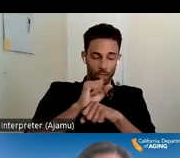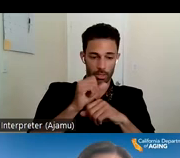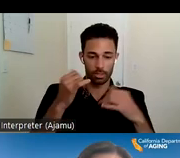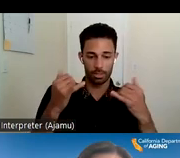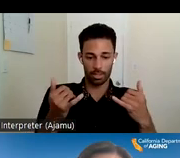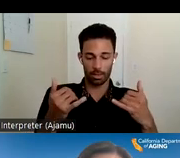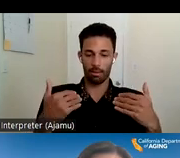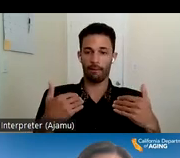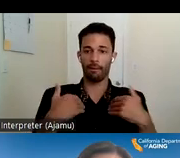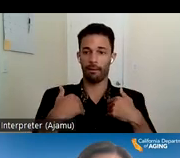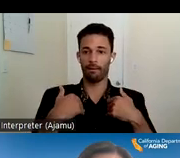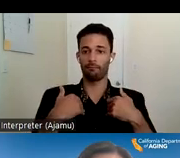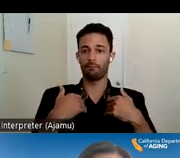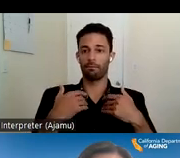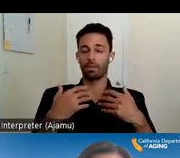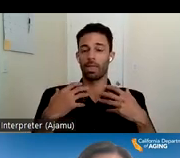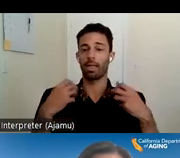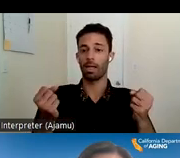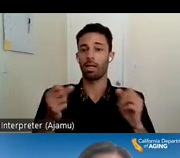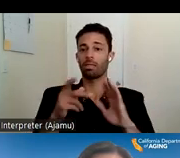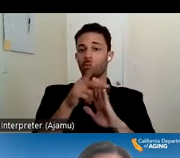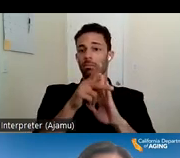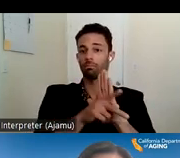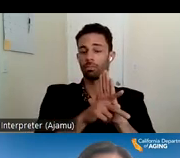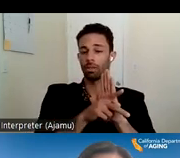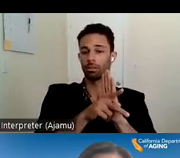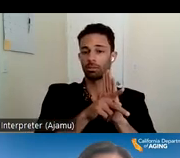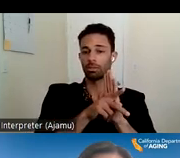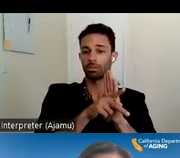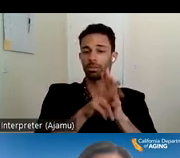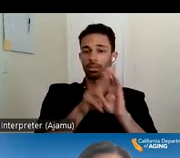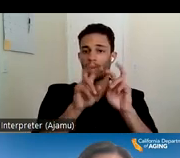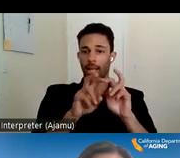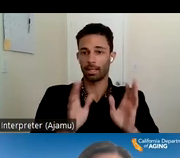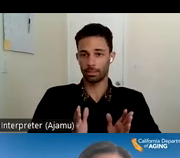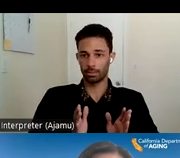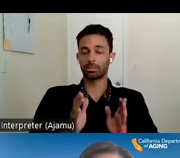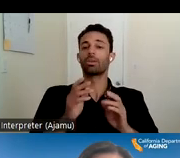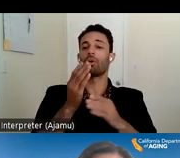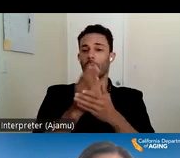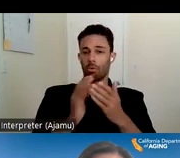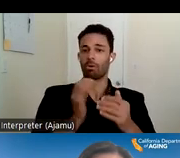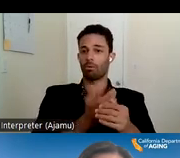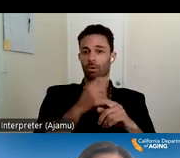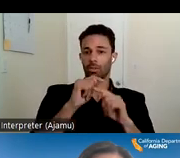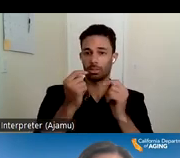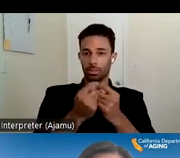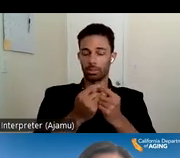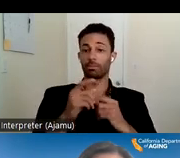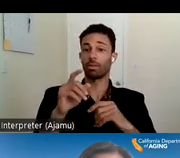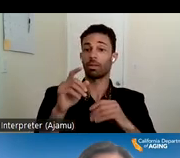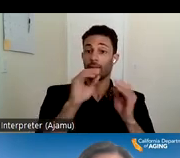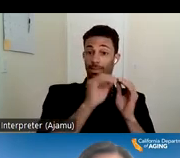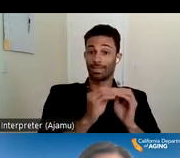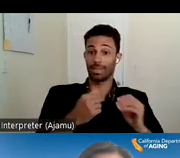a health policy um analyst who's part of our team um the data that we